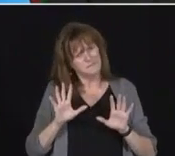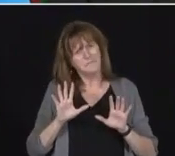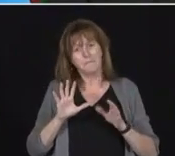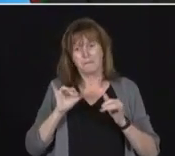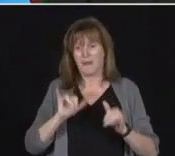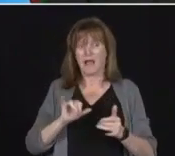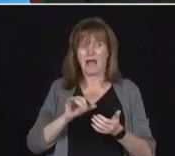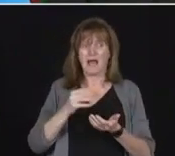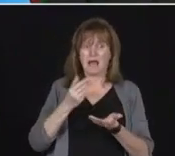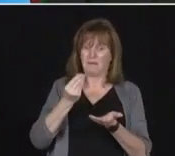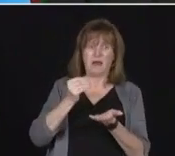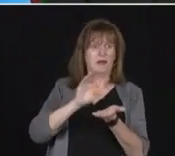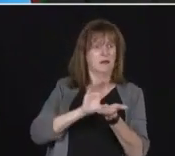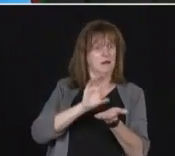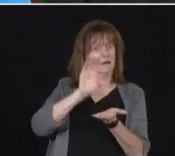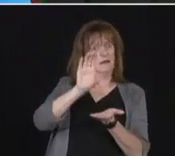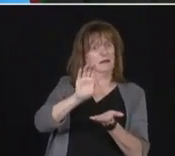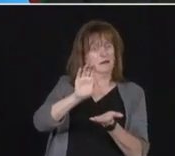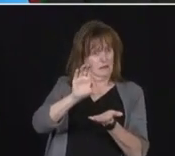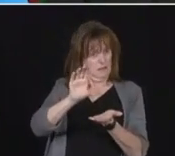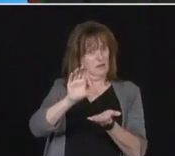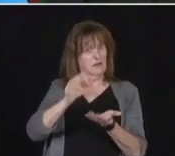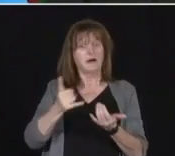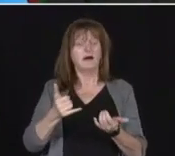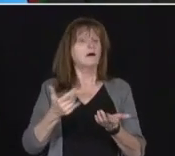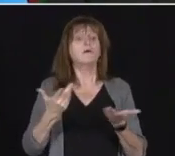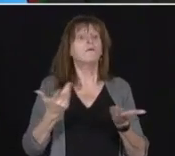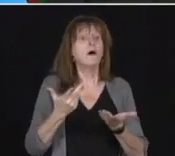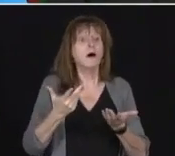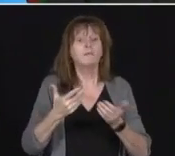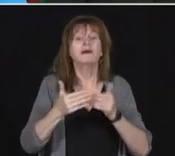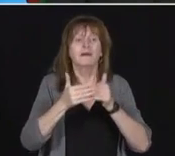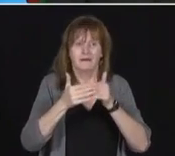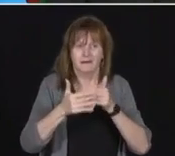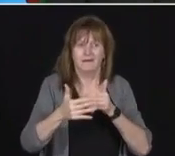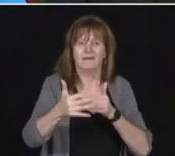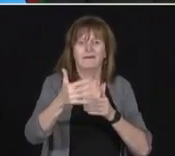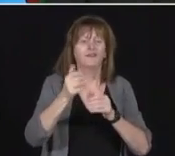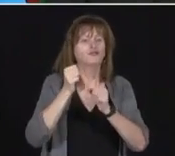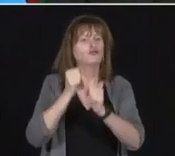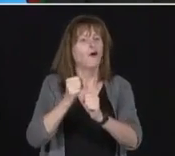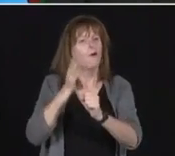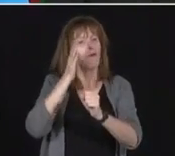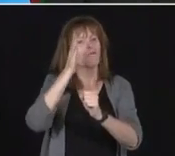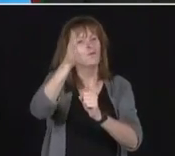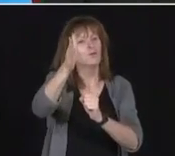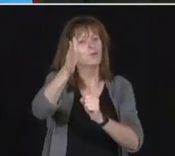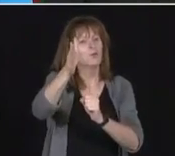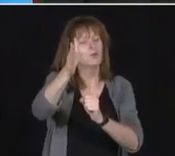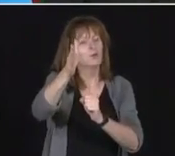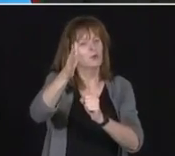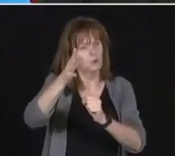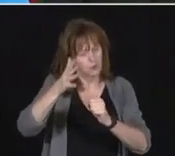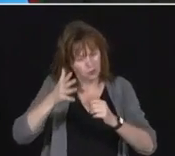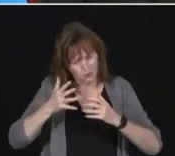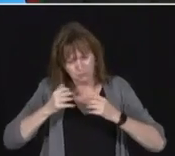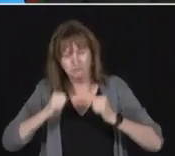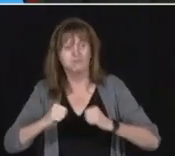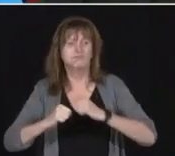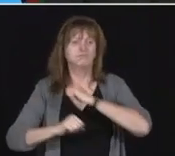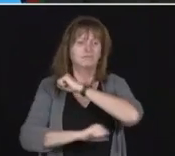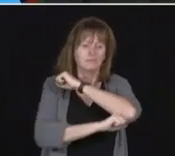investments now in will lay a strong foundation for our future. It will lay a strong foundation for our economic recovery